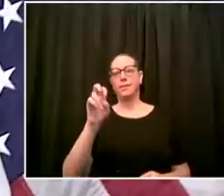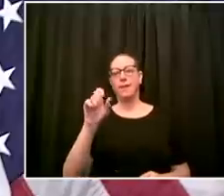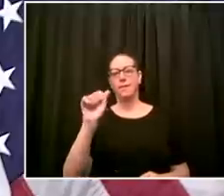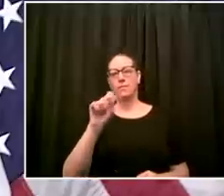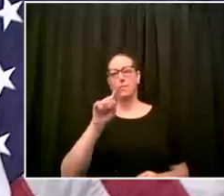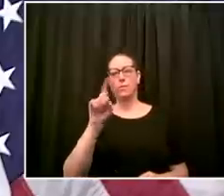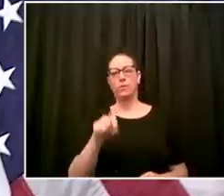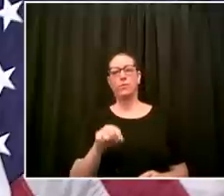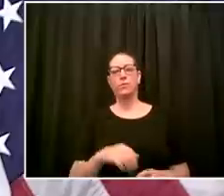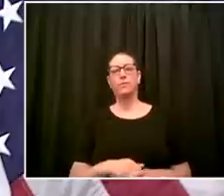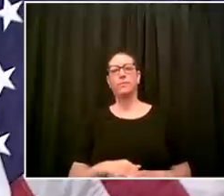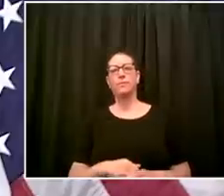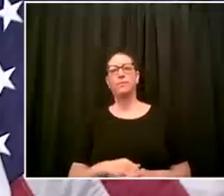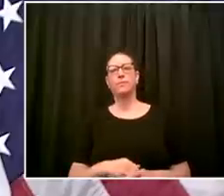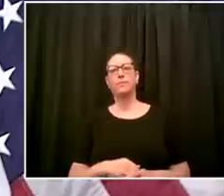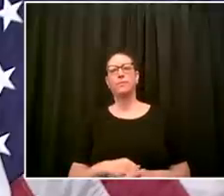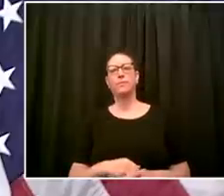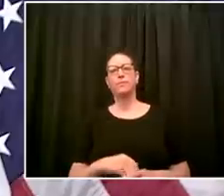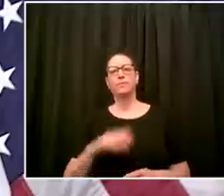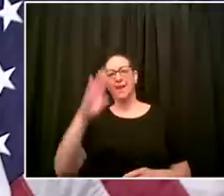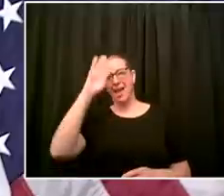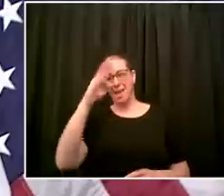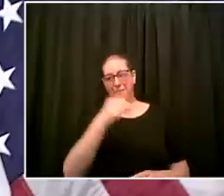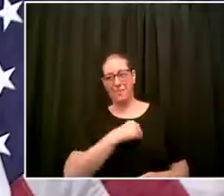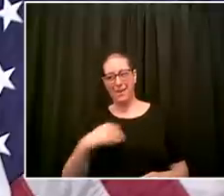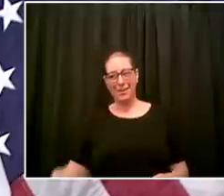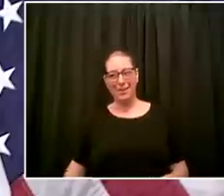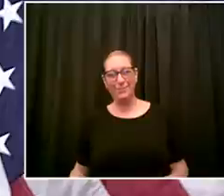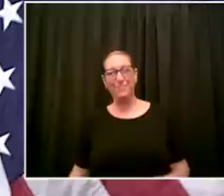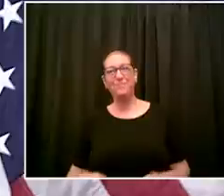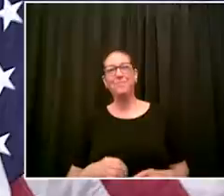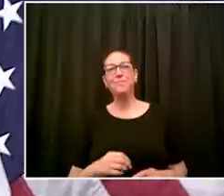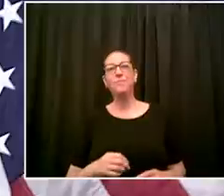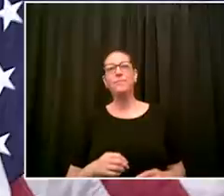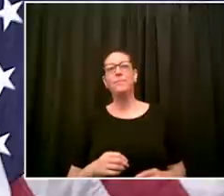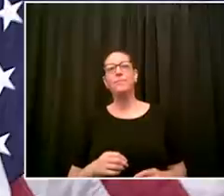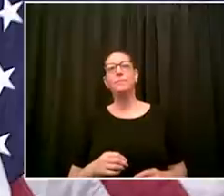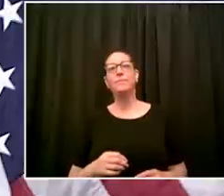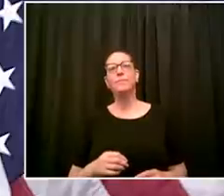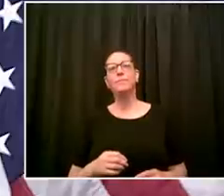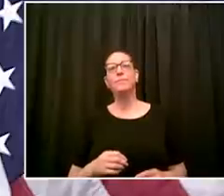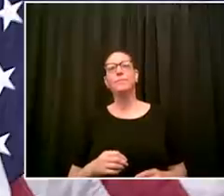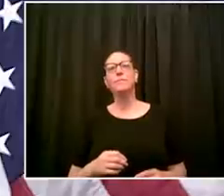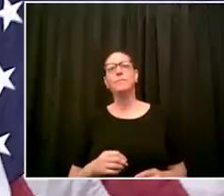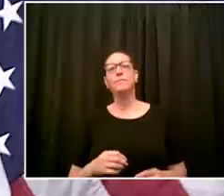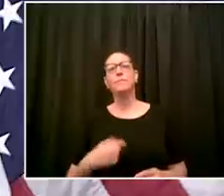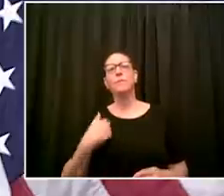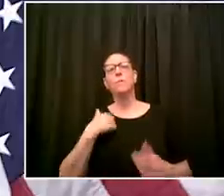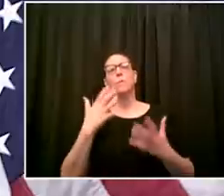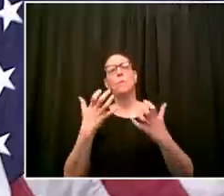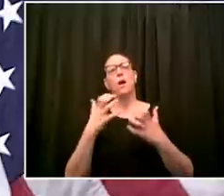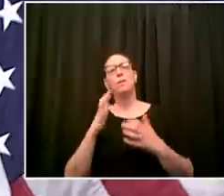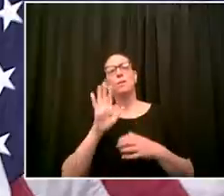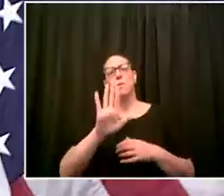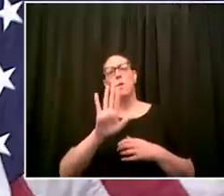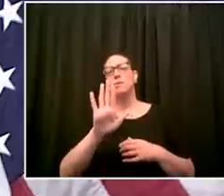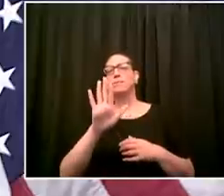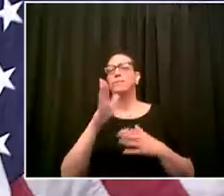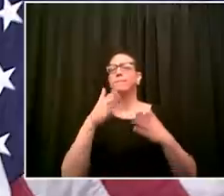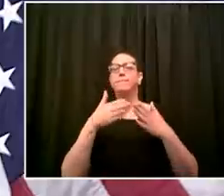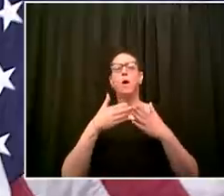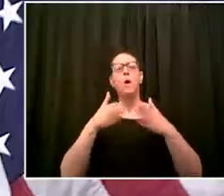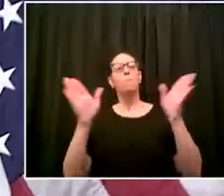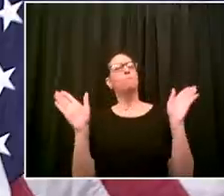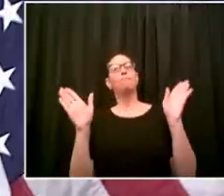hey mayor i wanted to ask you if i could just um your overall view of this weekend how things went and how things